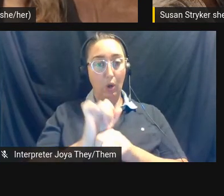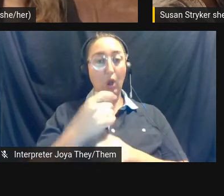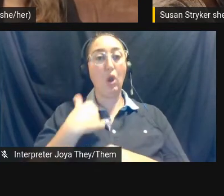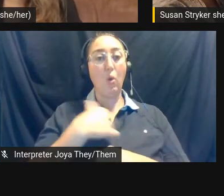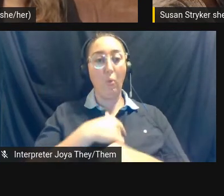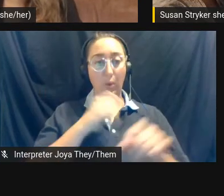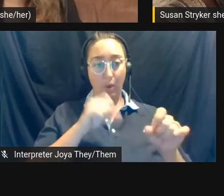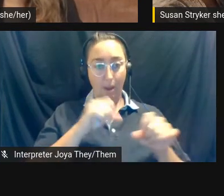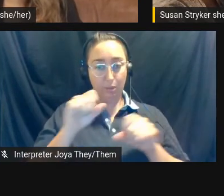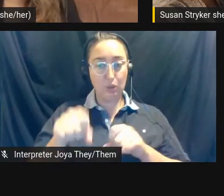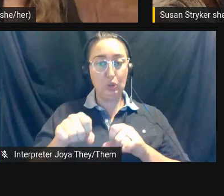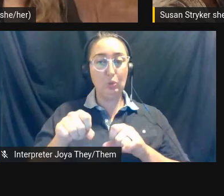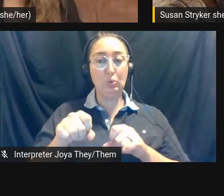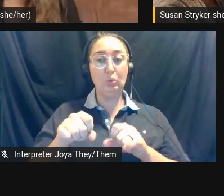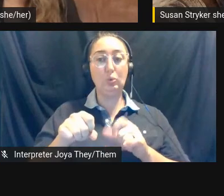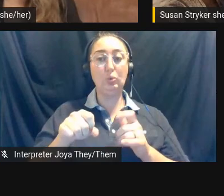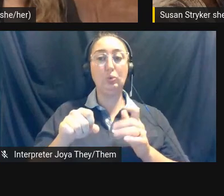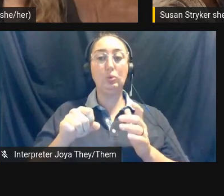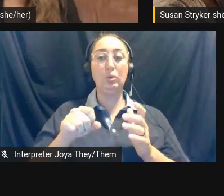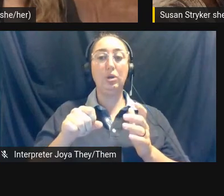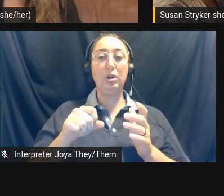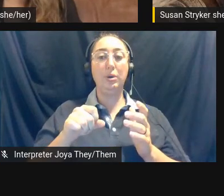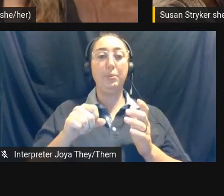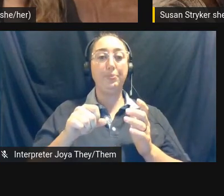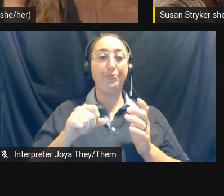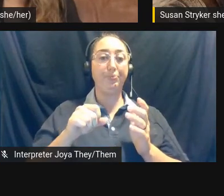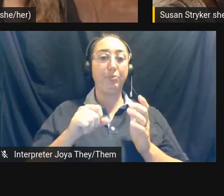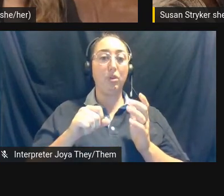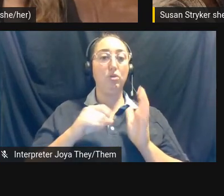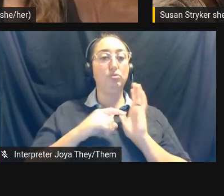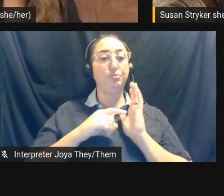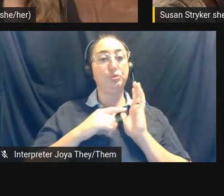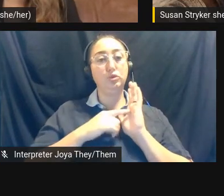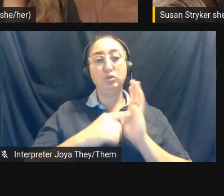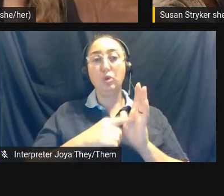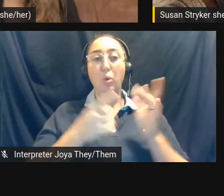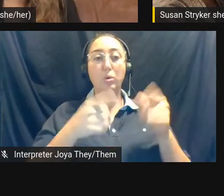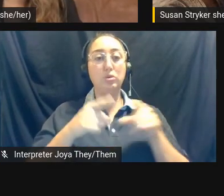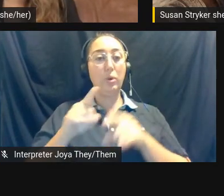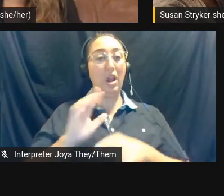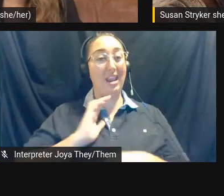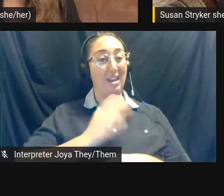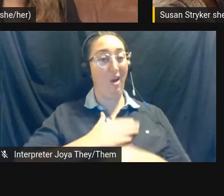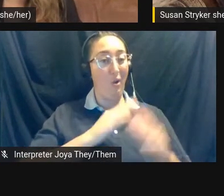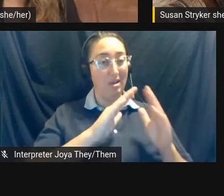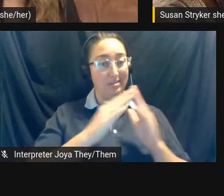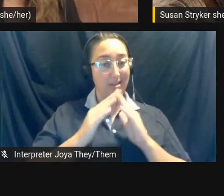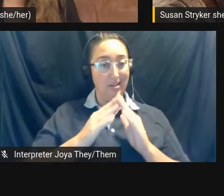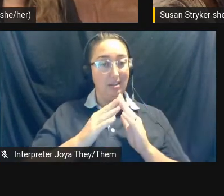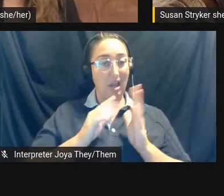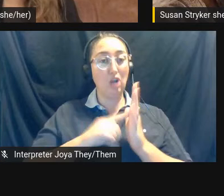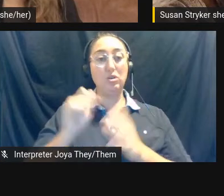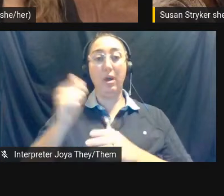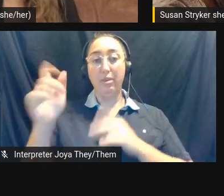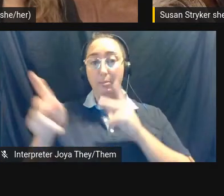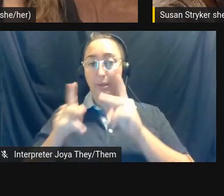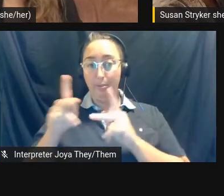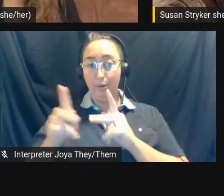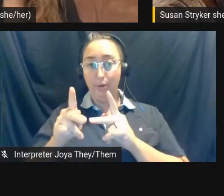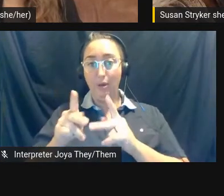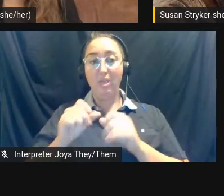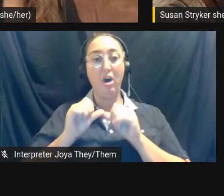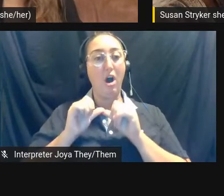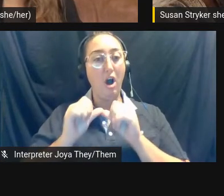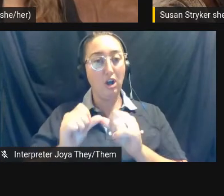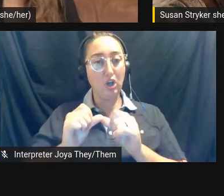to showcase to our city and to other people the ongoing